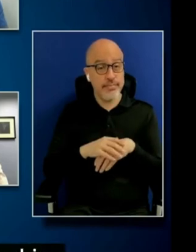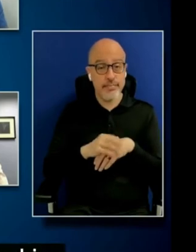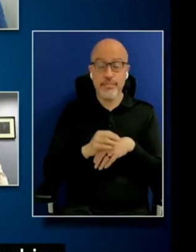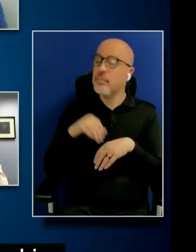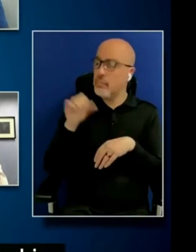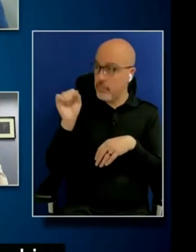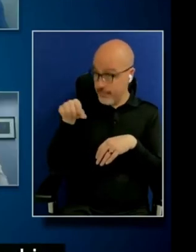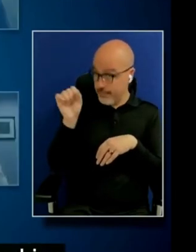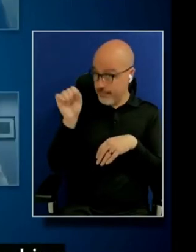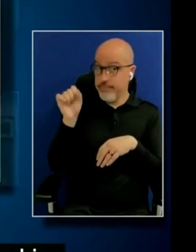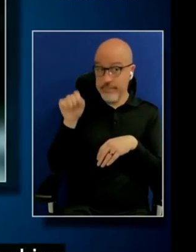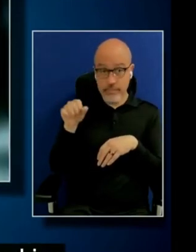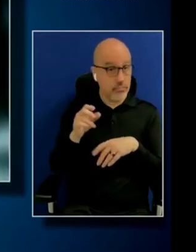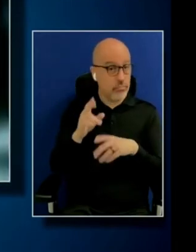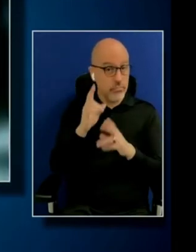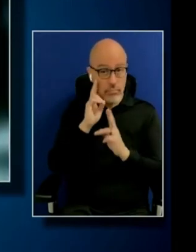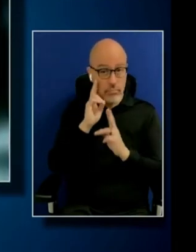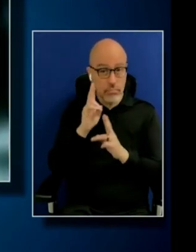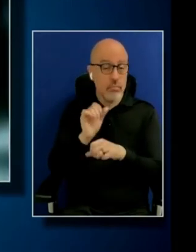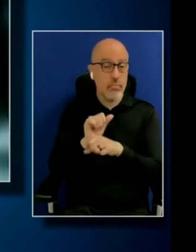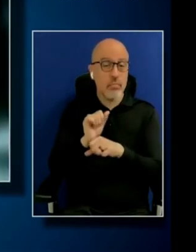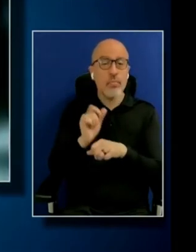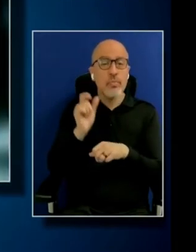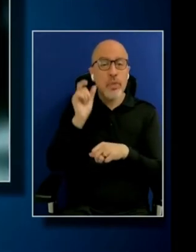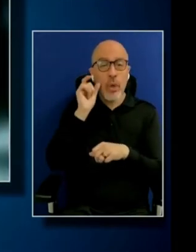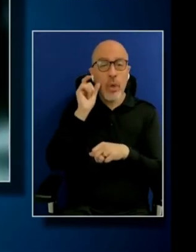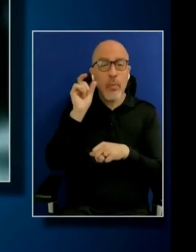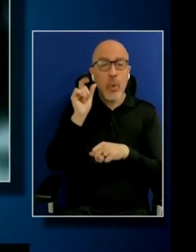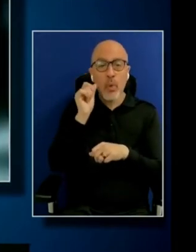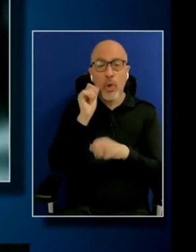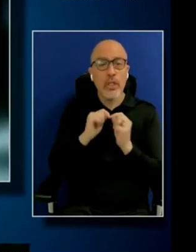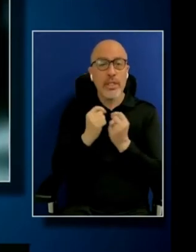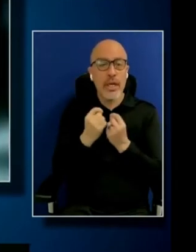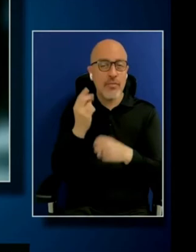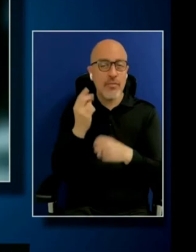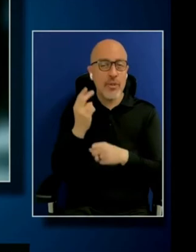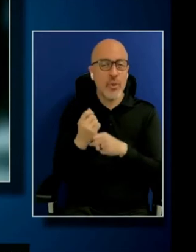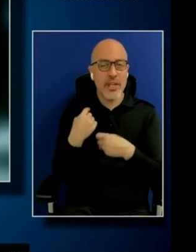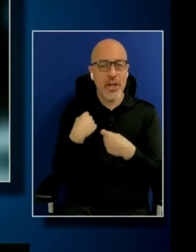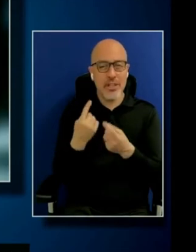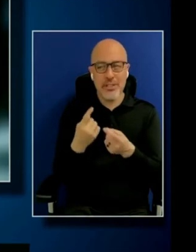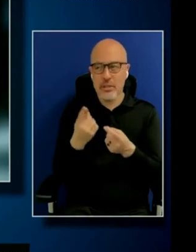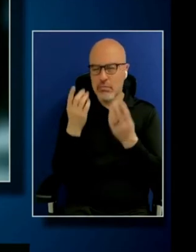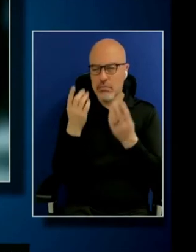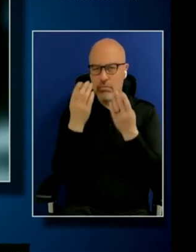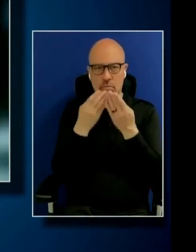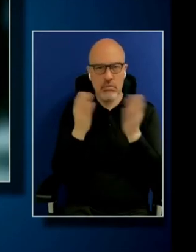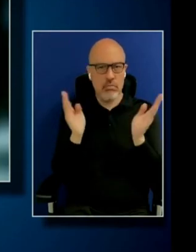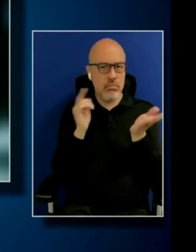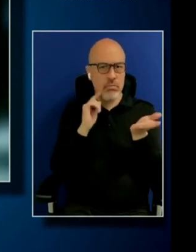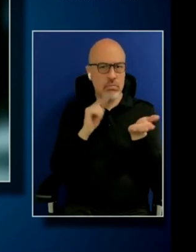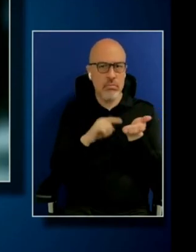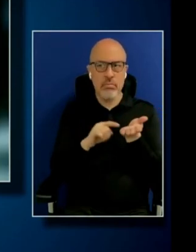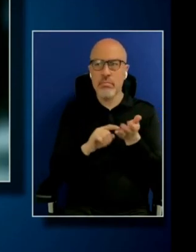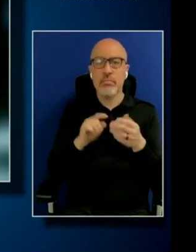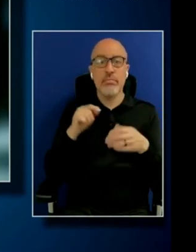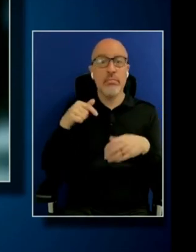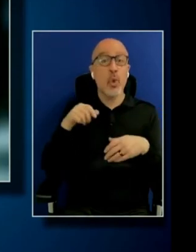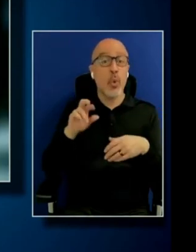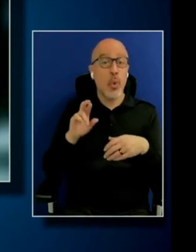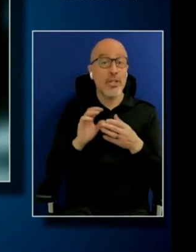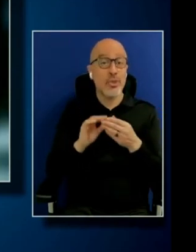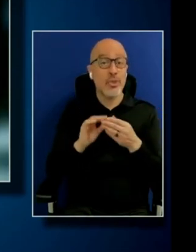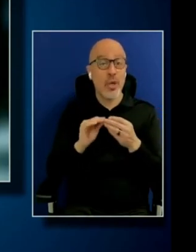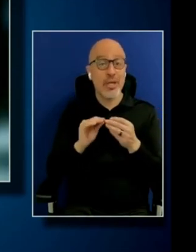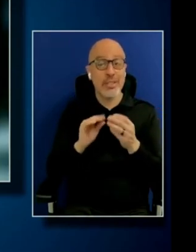the privilege of working with the Moon Girl team for the last two years. And they've been really open to exploring queer stories. And part of, I'm on the